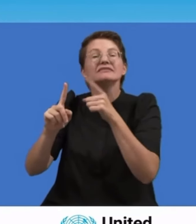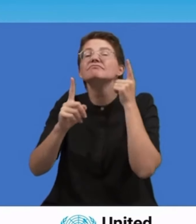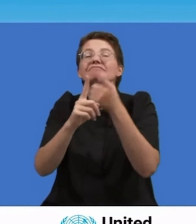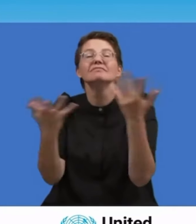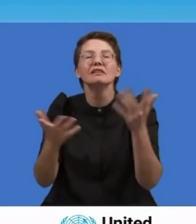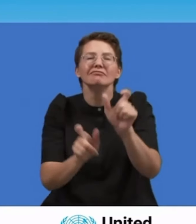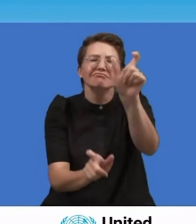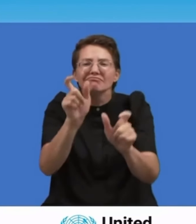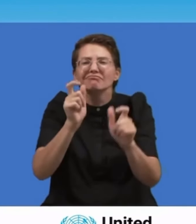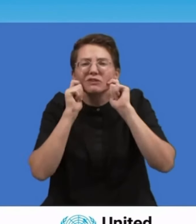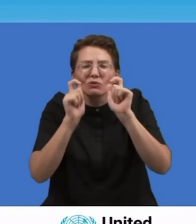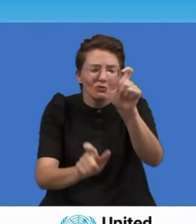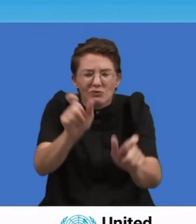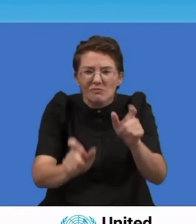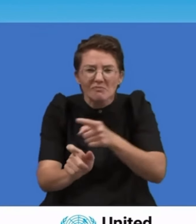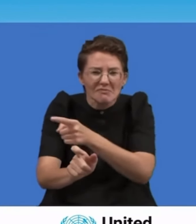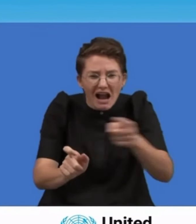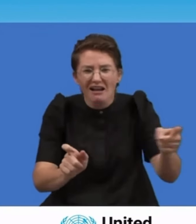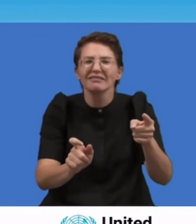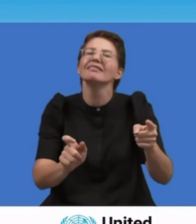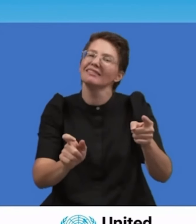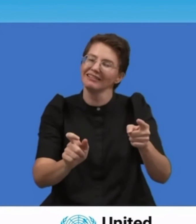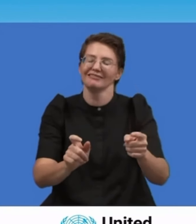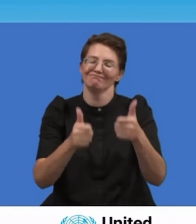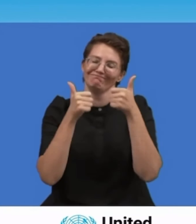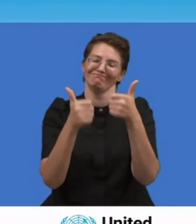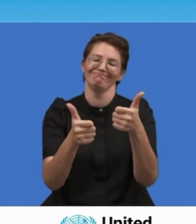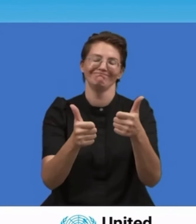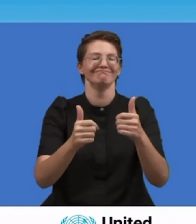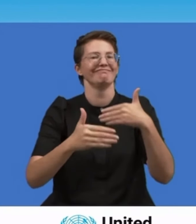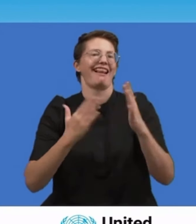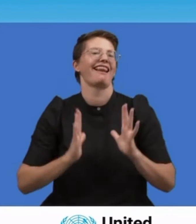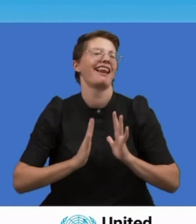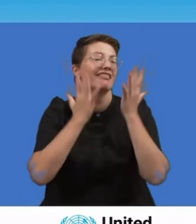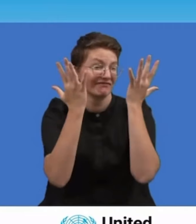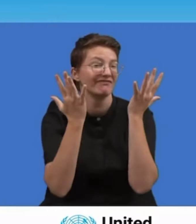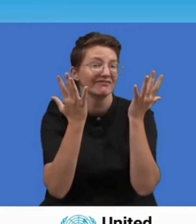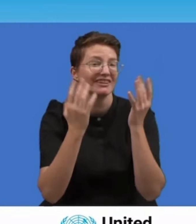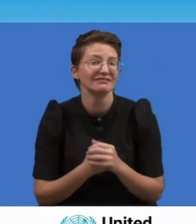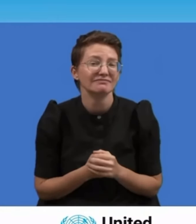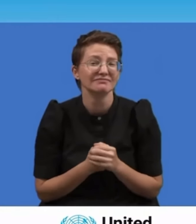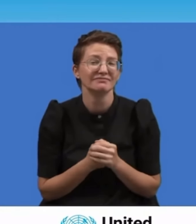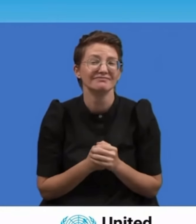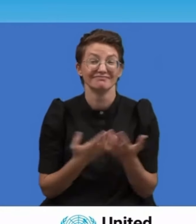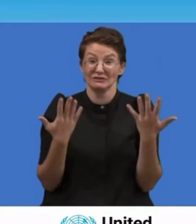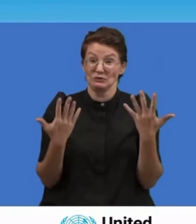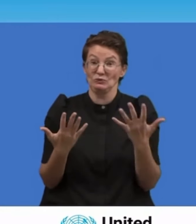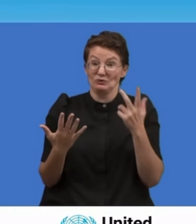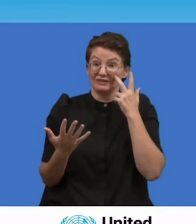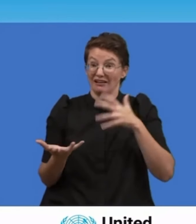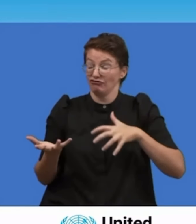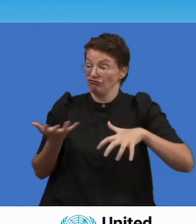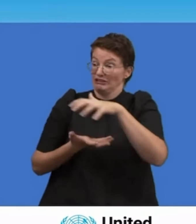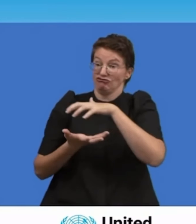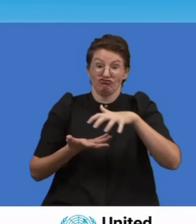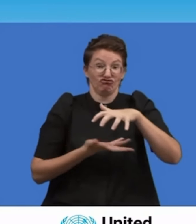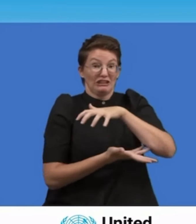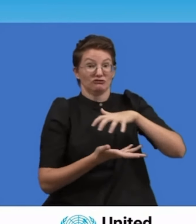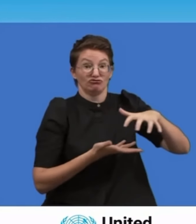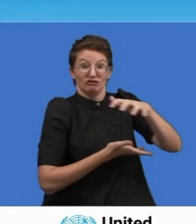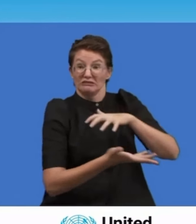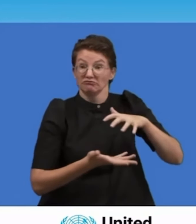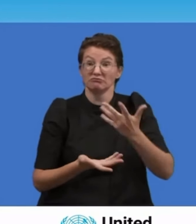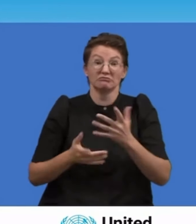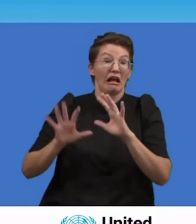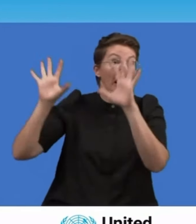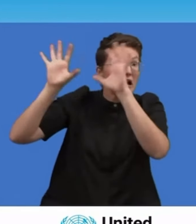the vulnerable remain abandoned. We are told to adapt and be resilient. But how does one adapt to famine or